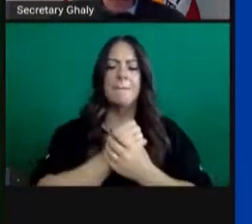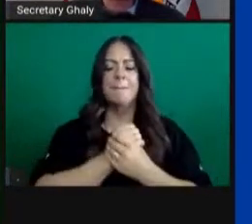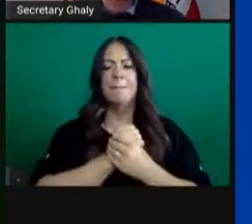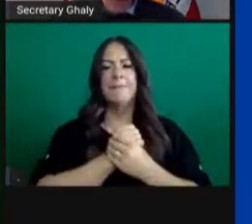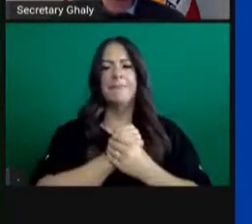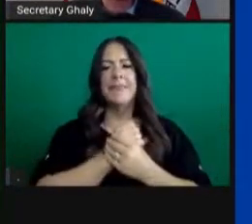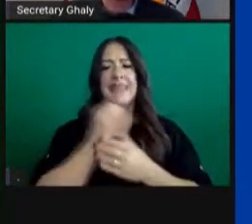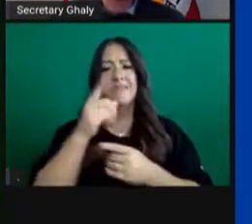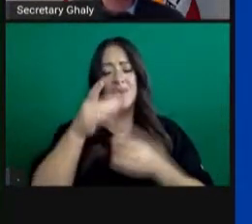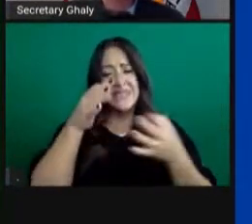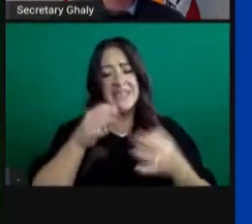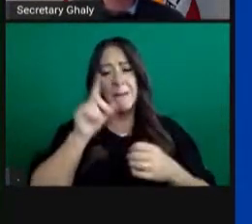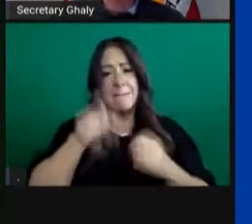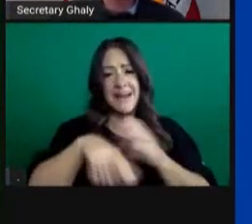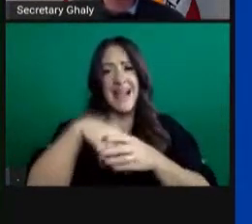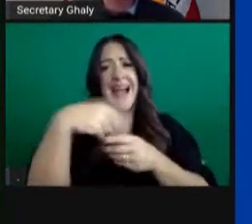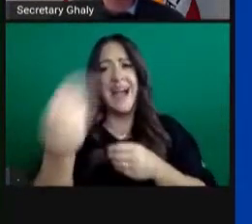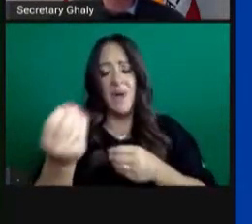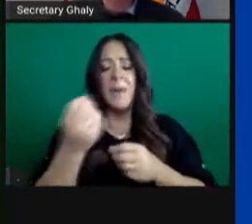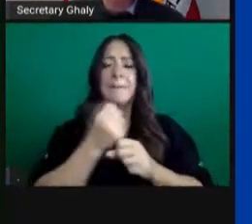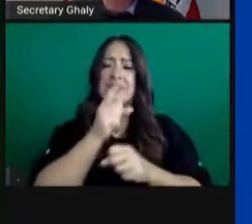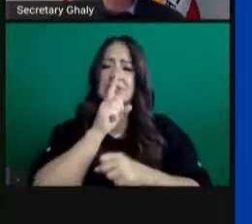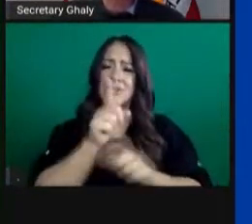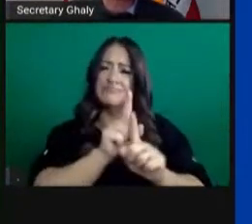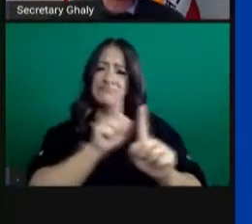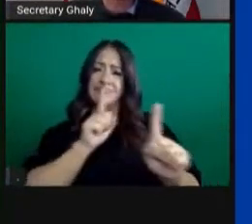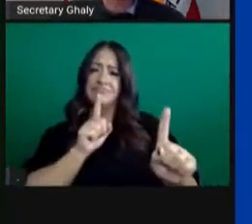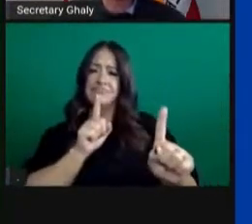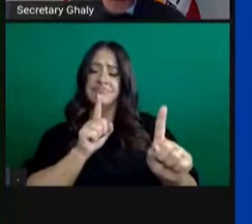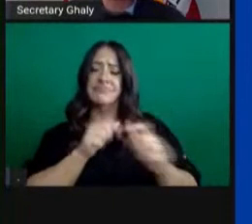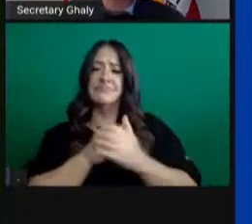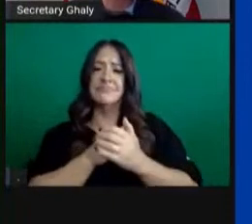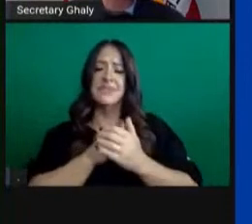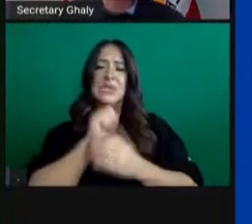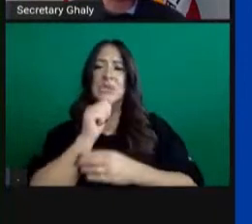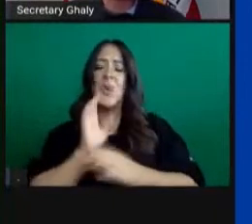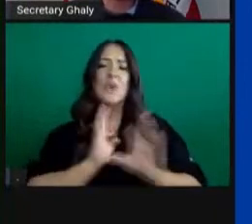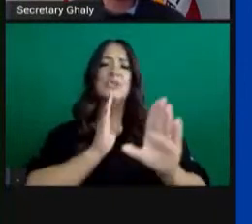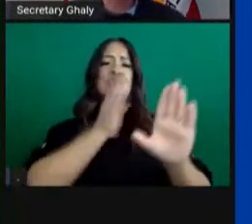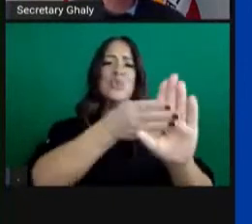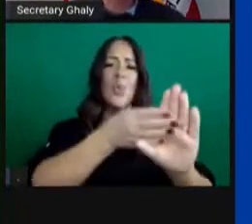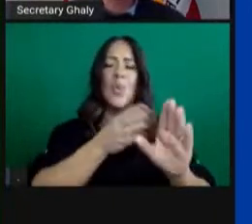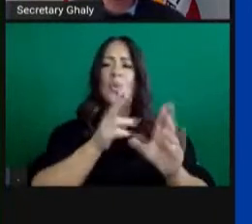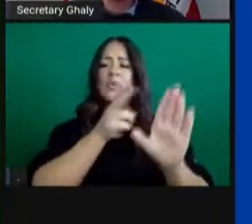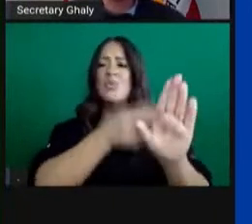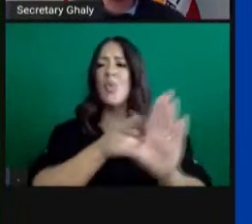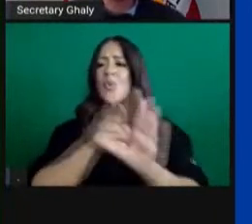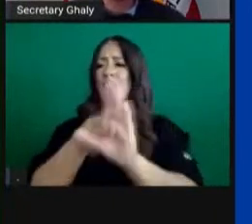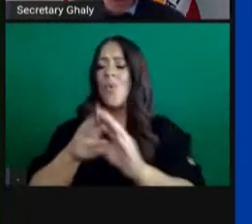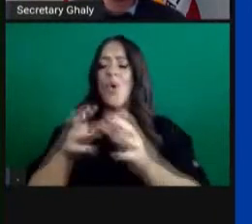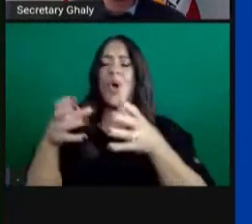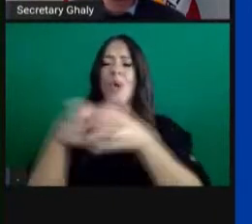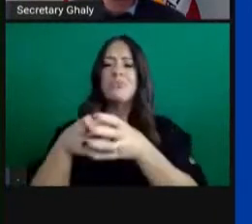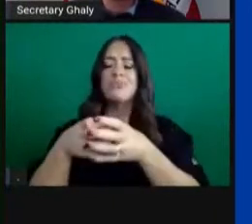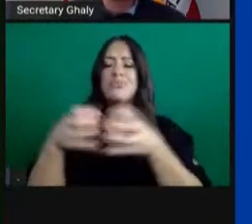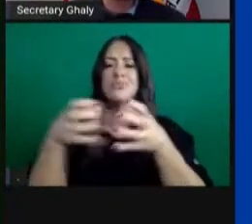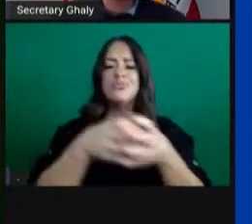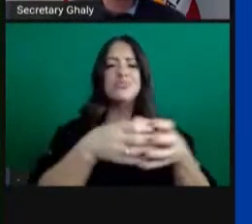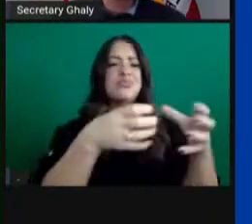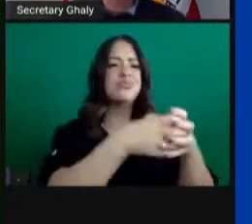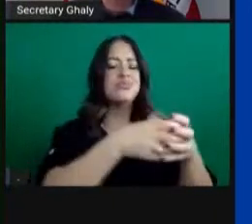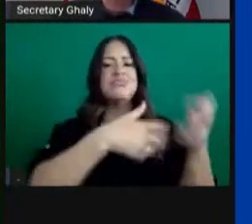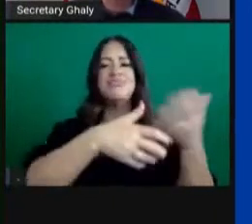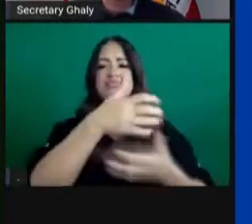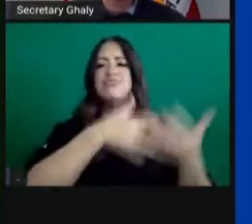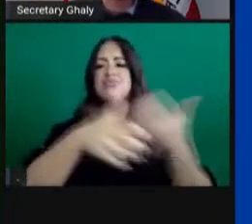out, to make sure that we keep physically distanced, that we don't mix with anybody outside of our household for the time being, and that